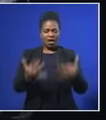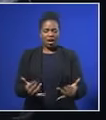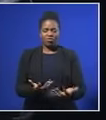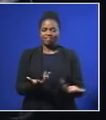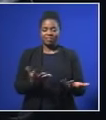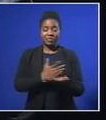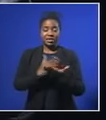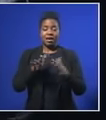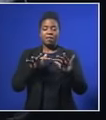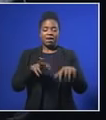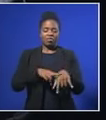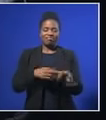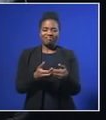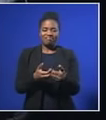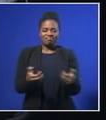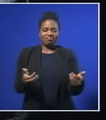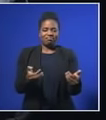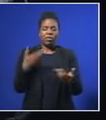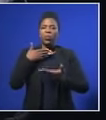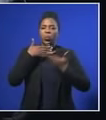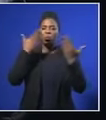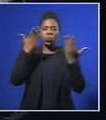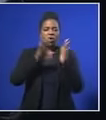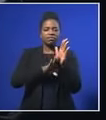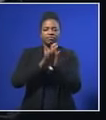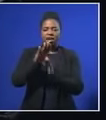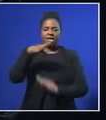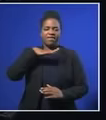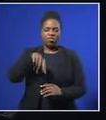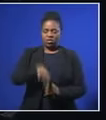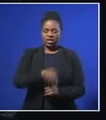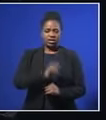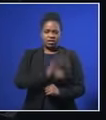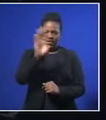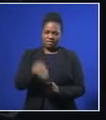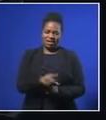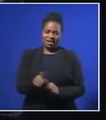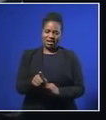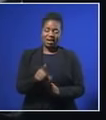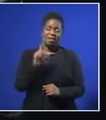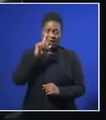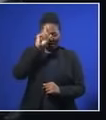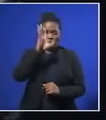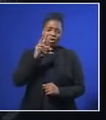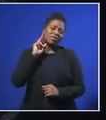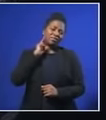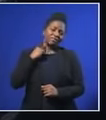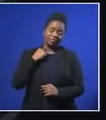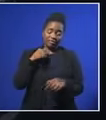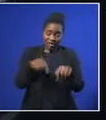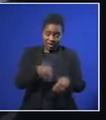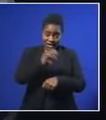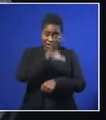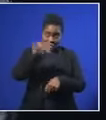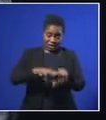those who have no interest in progress in our country. There is no place for racism